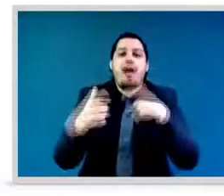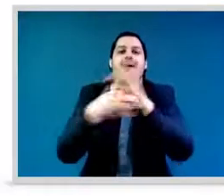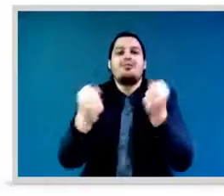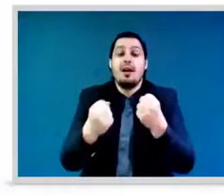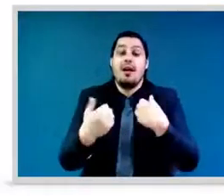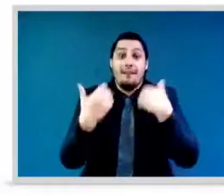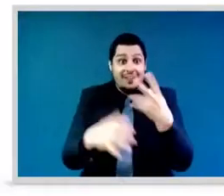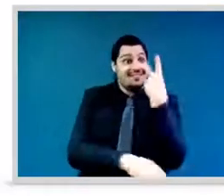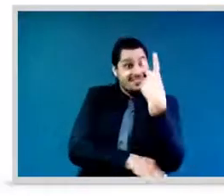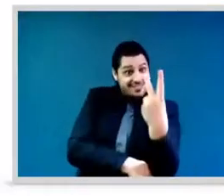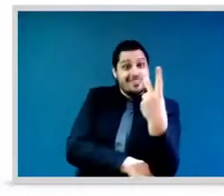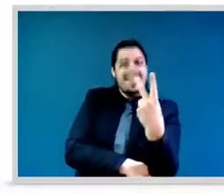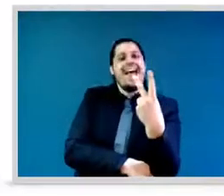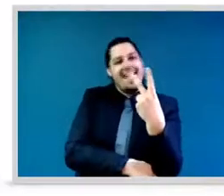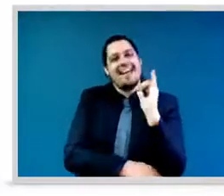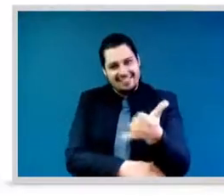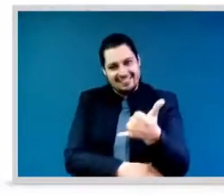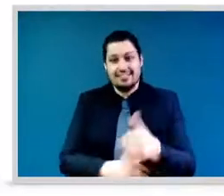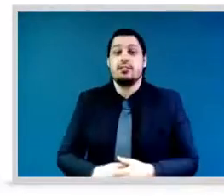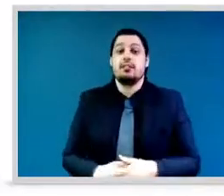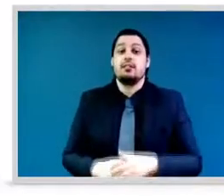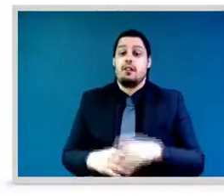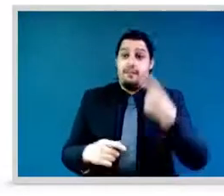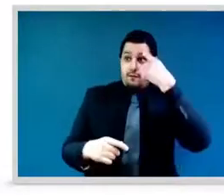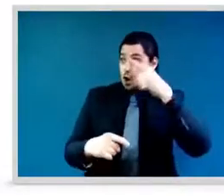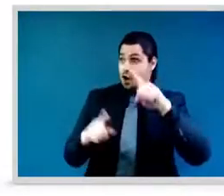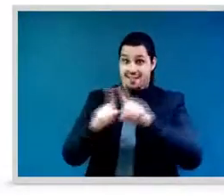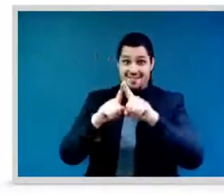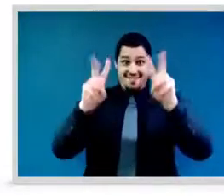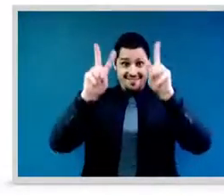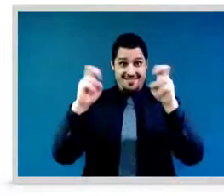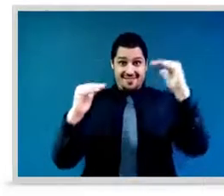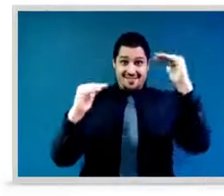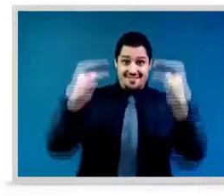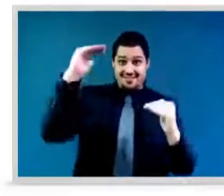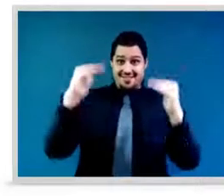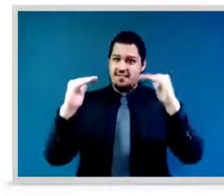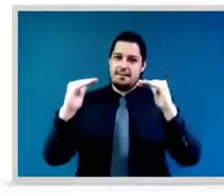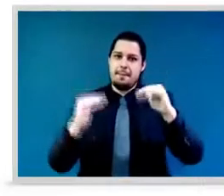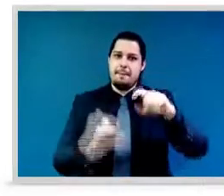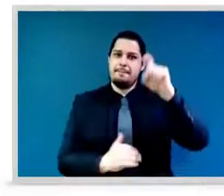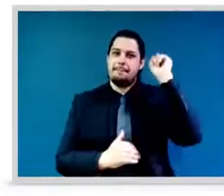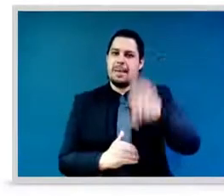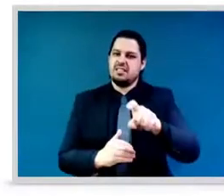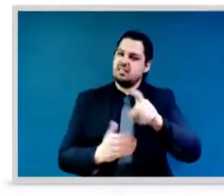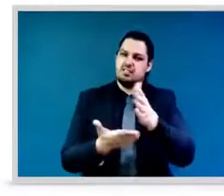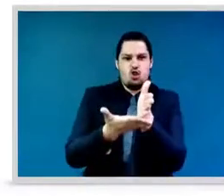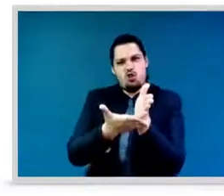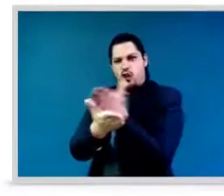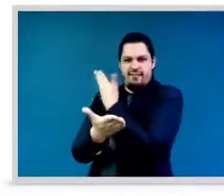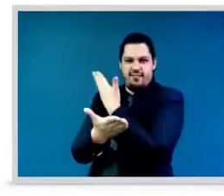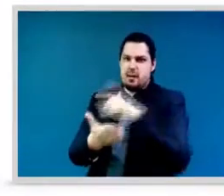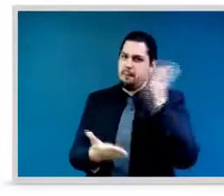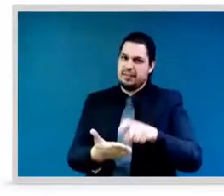table. The peace is not the absence of visible conflict. In order for there to be true peace, access to